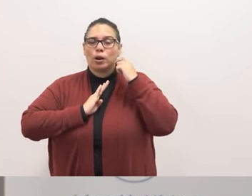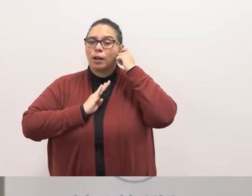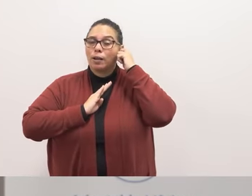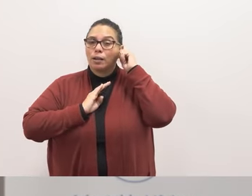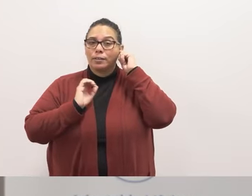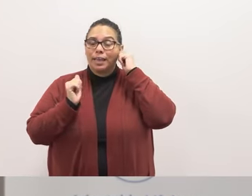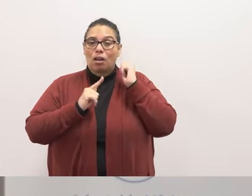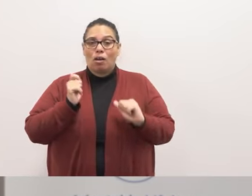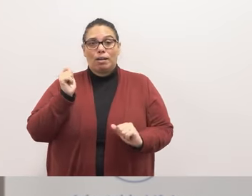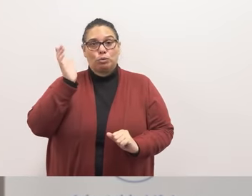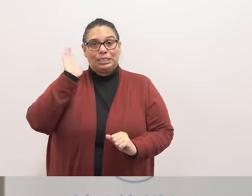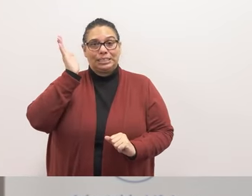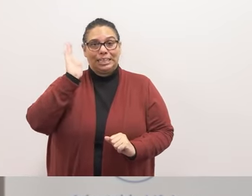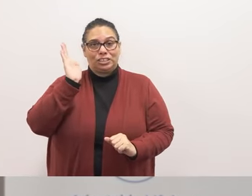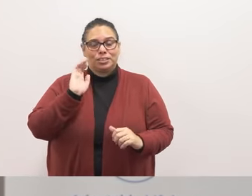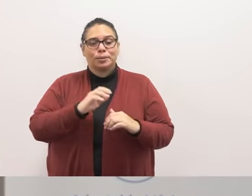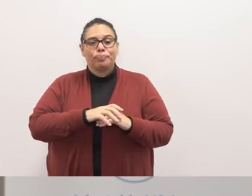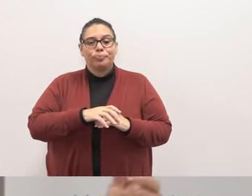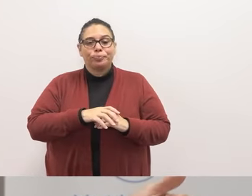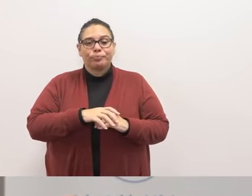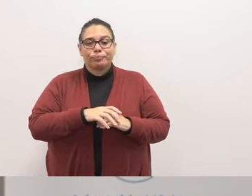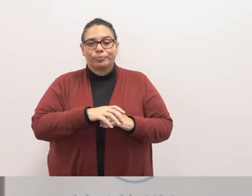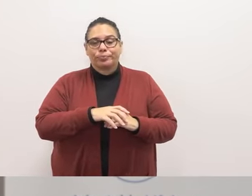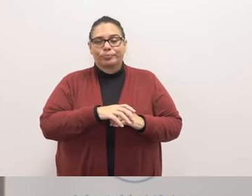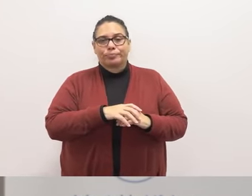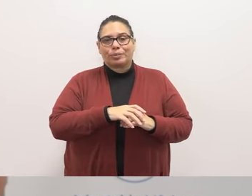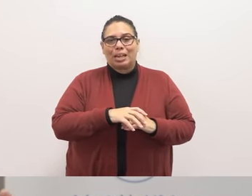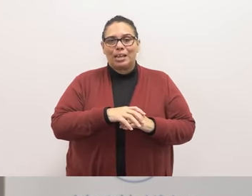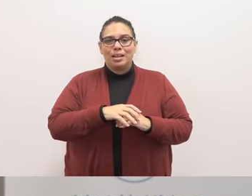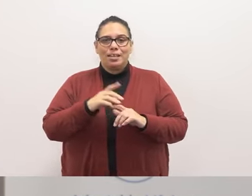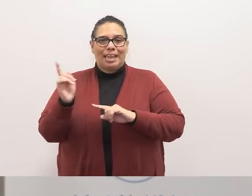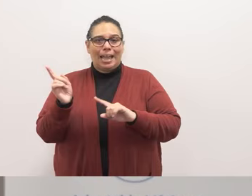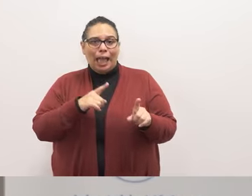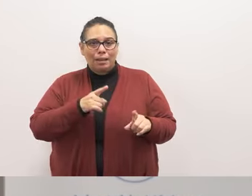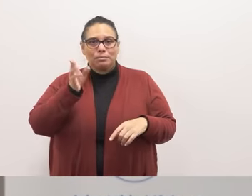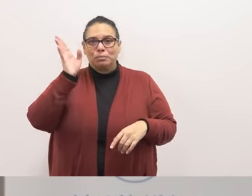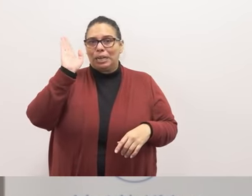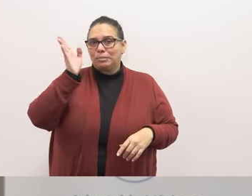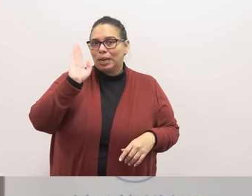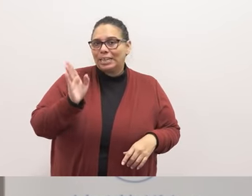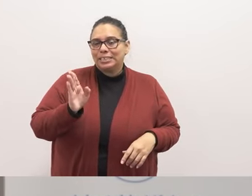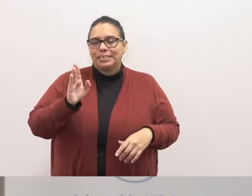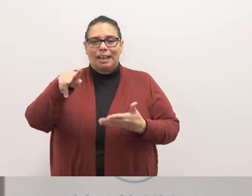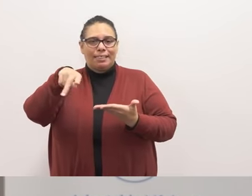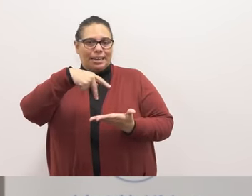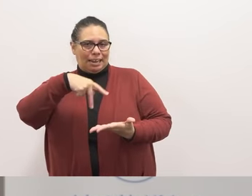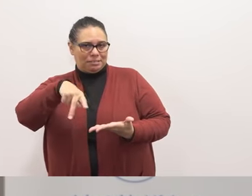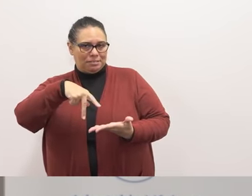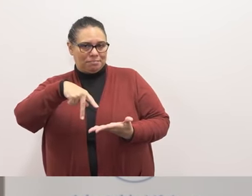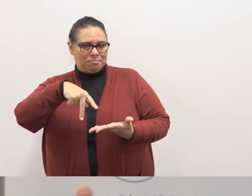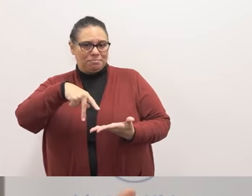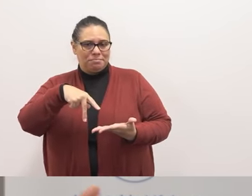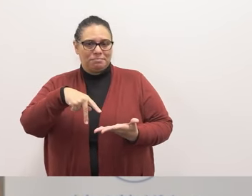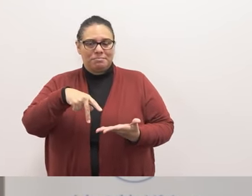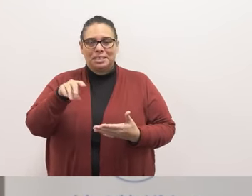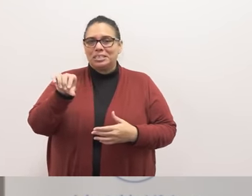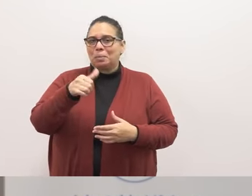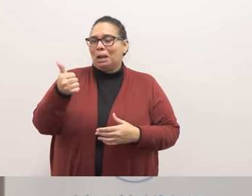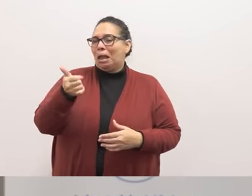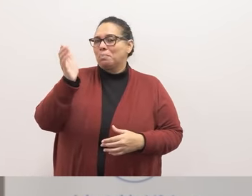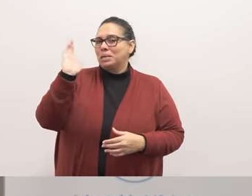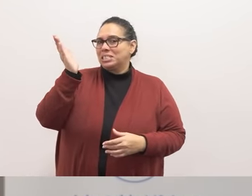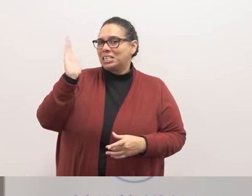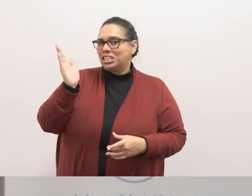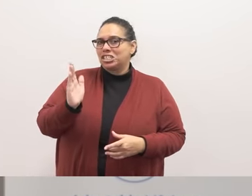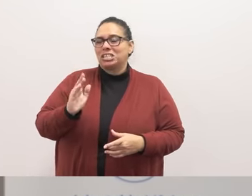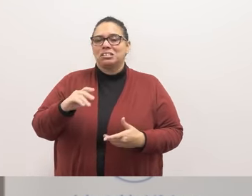and then so here's the thing so they'd come out make a presentation and then a dance uh somebody else would come out